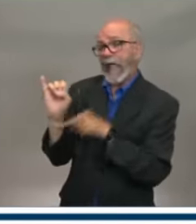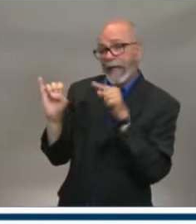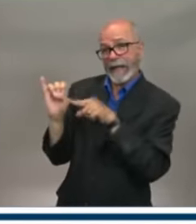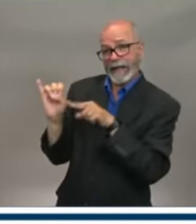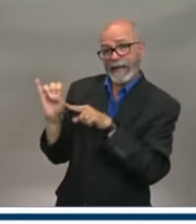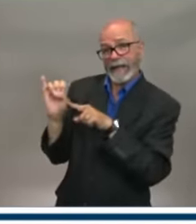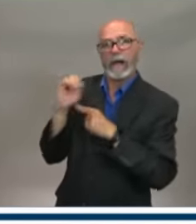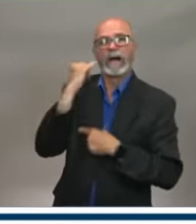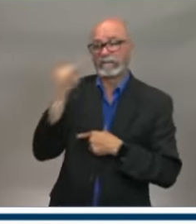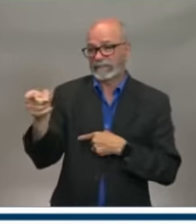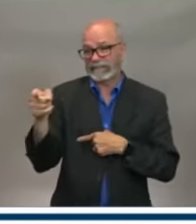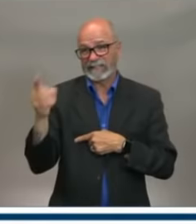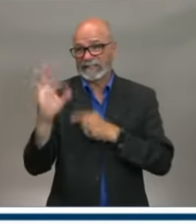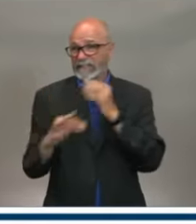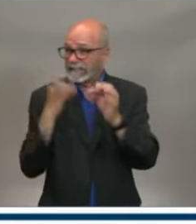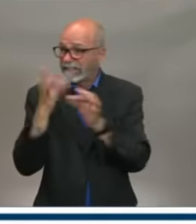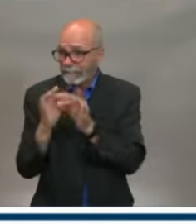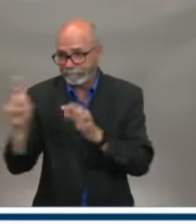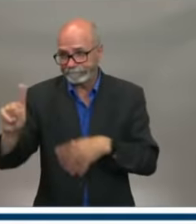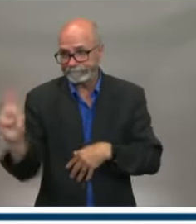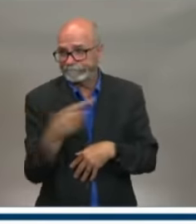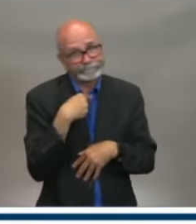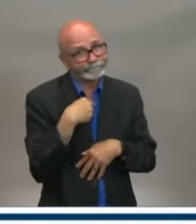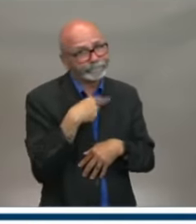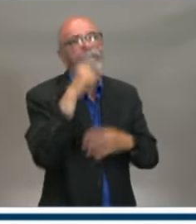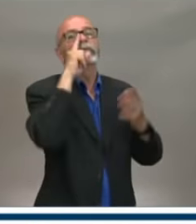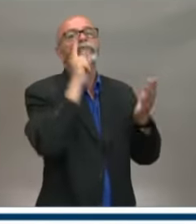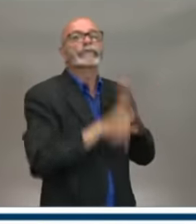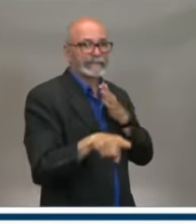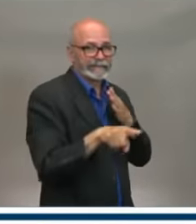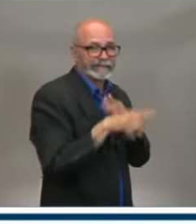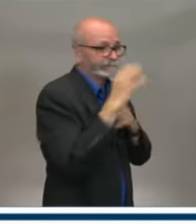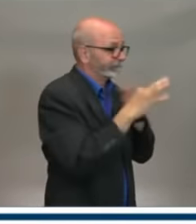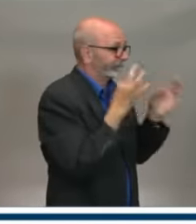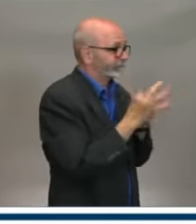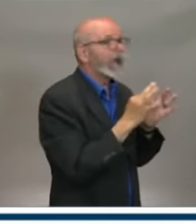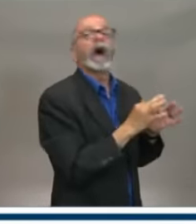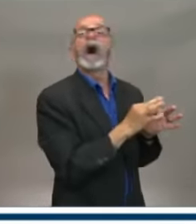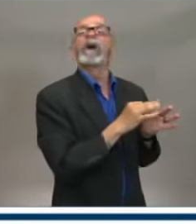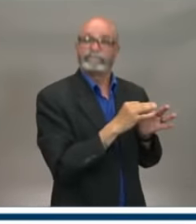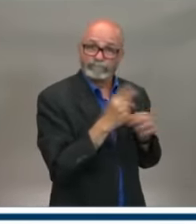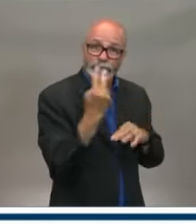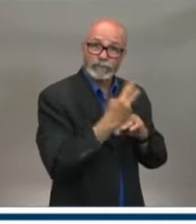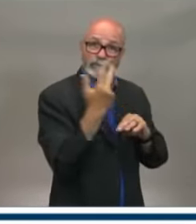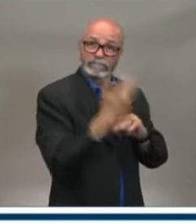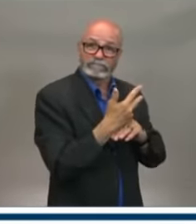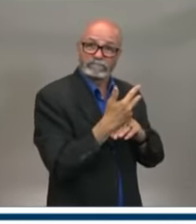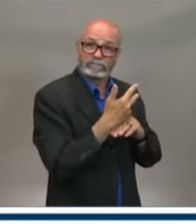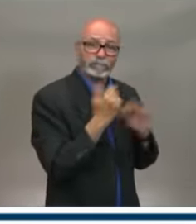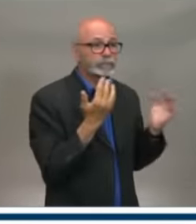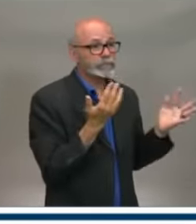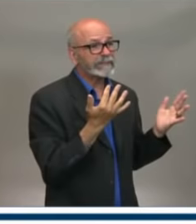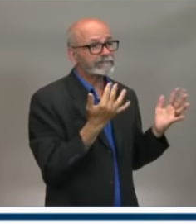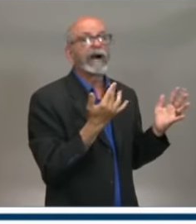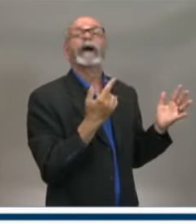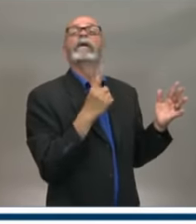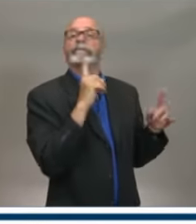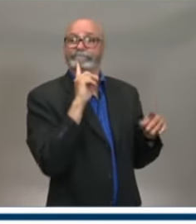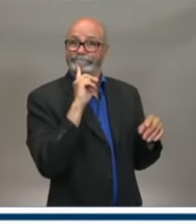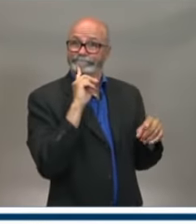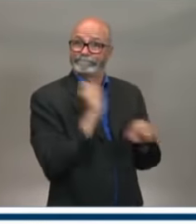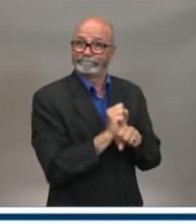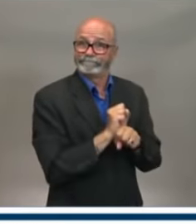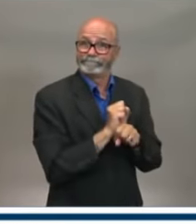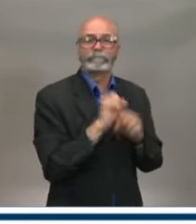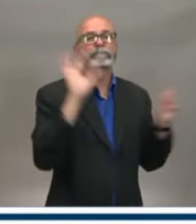COVID, can give them that test period, whether it's three or four days required to go get the test and wait for the results to come back. I that the federal government can do that through its